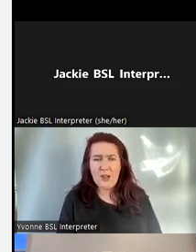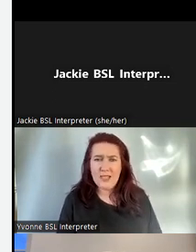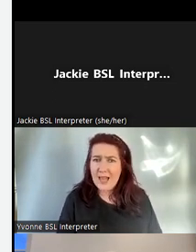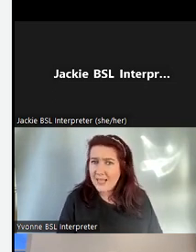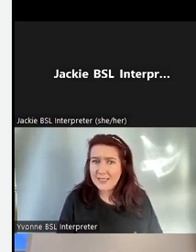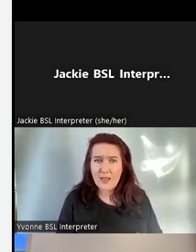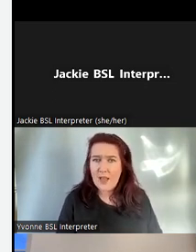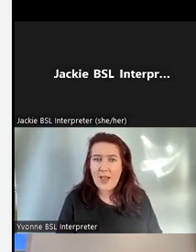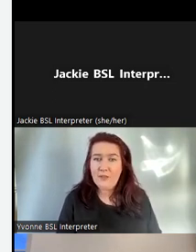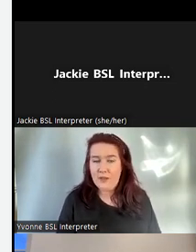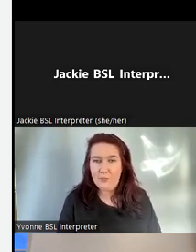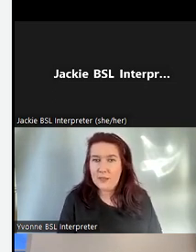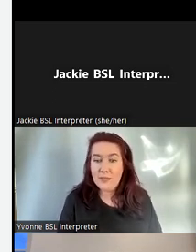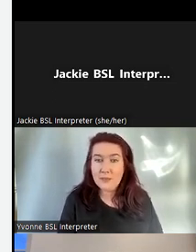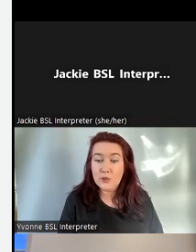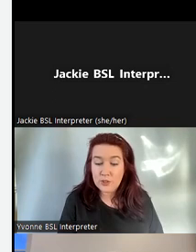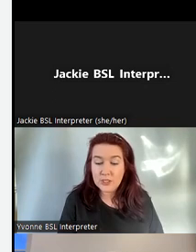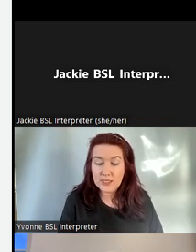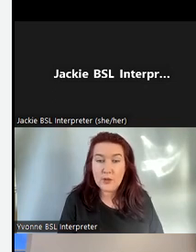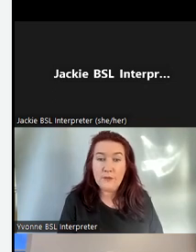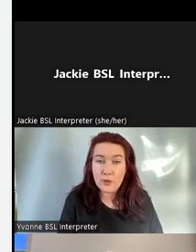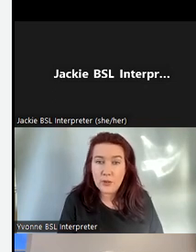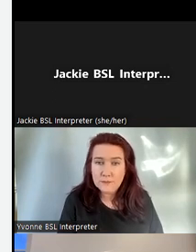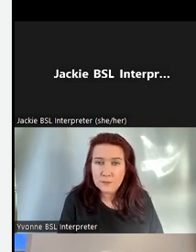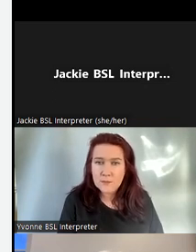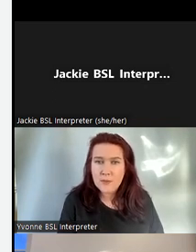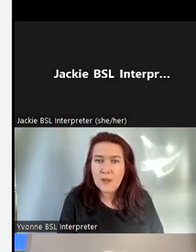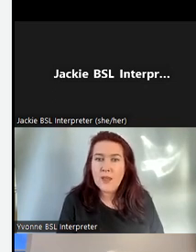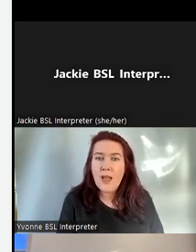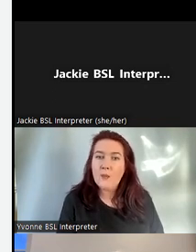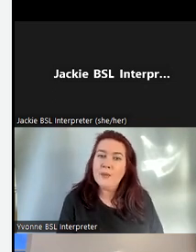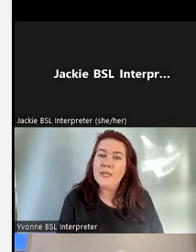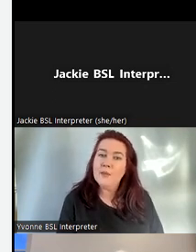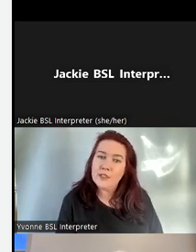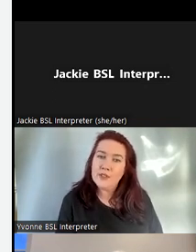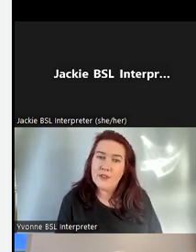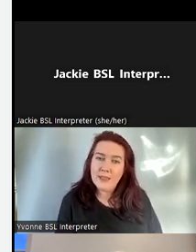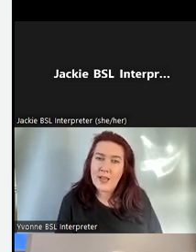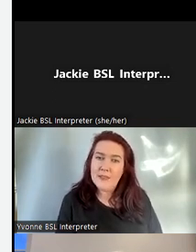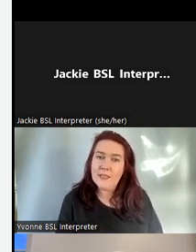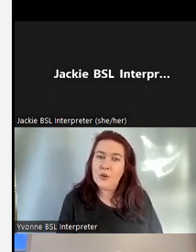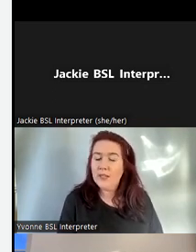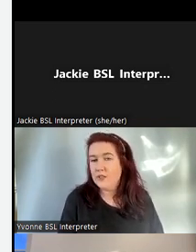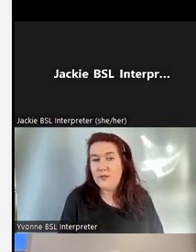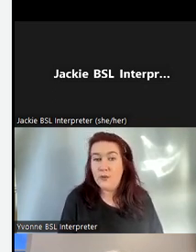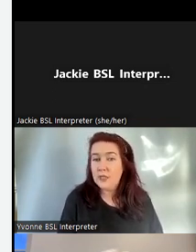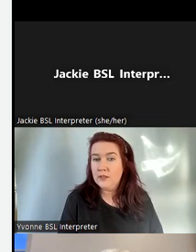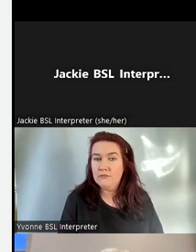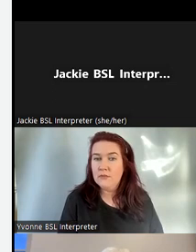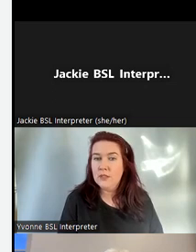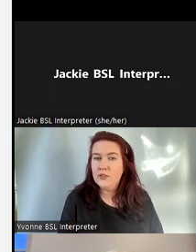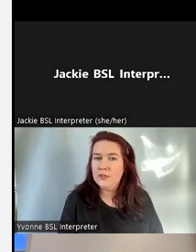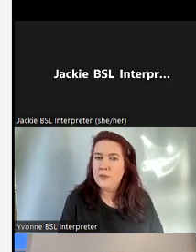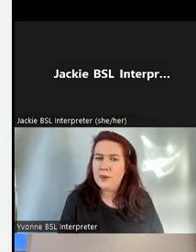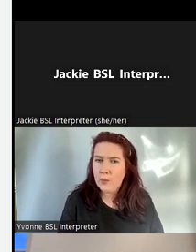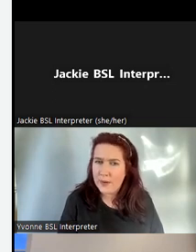glass, everything. It was amazing. was a storage container full and when we said where did you find that and they said oh I just found it